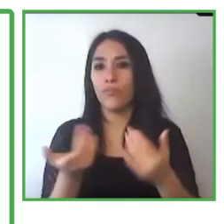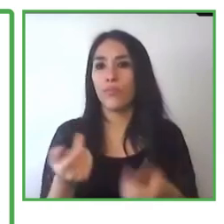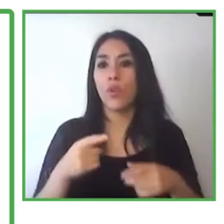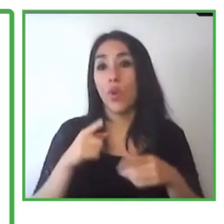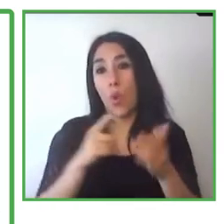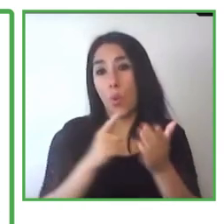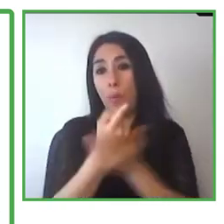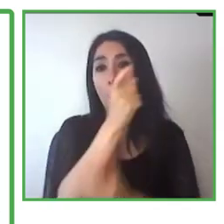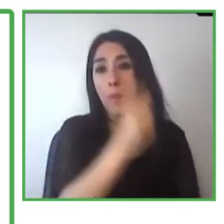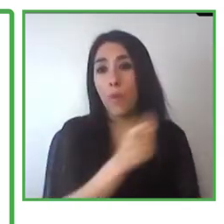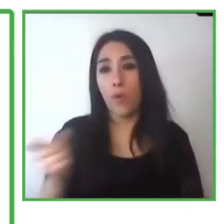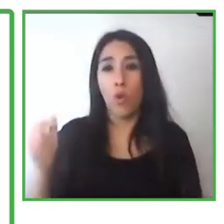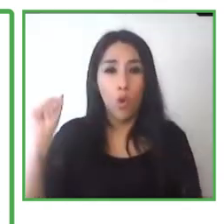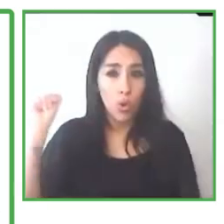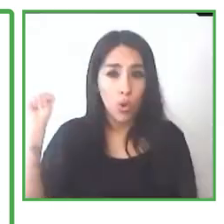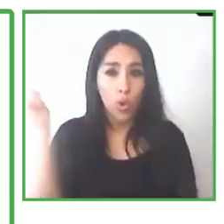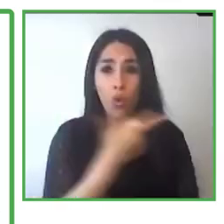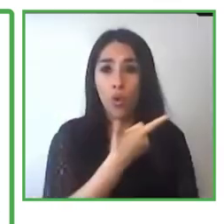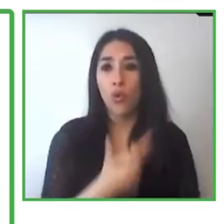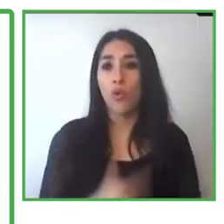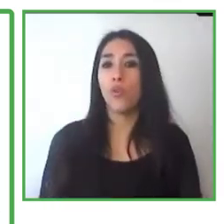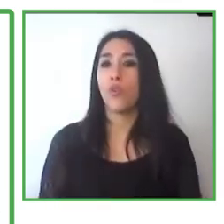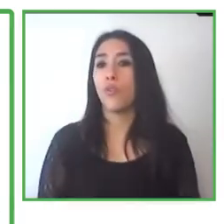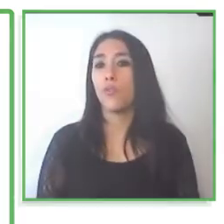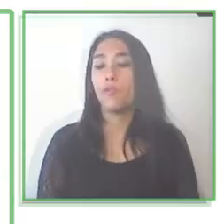information and the opportunity to the people.